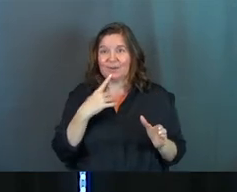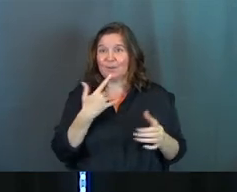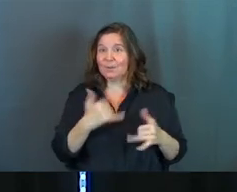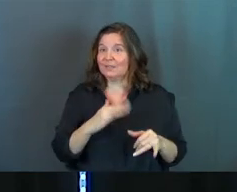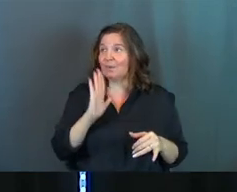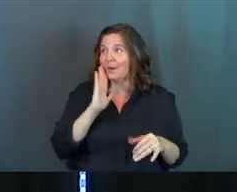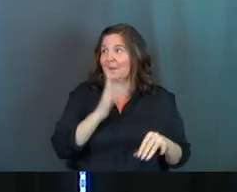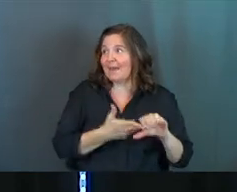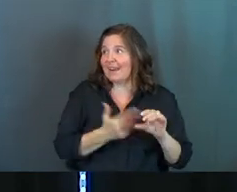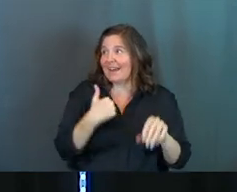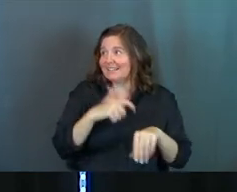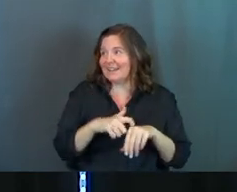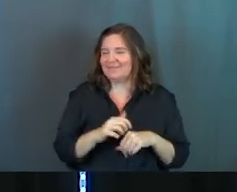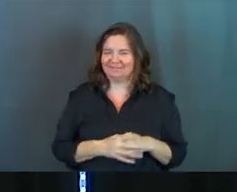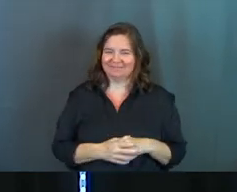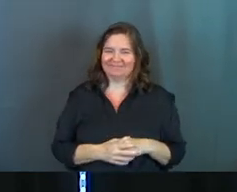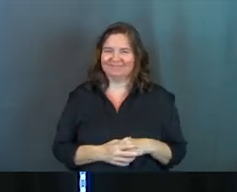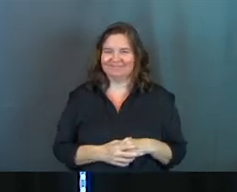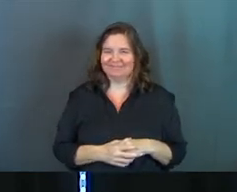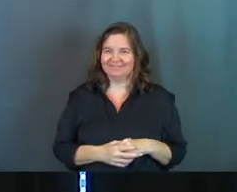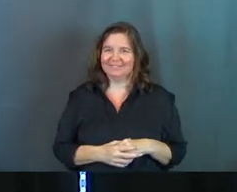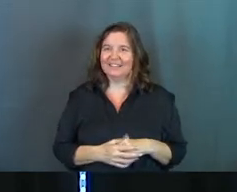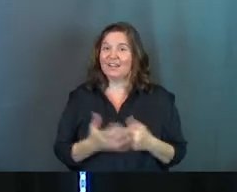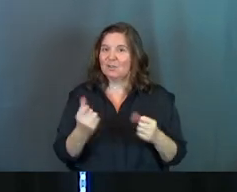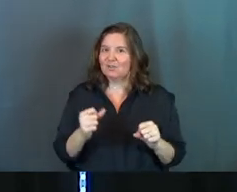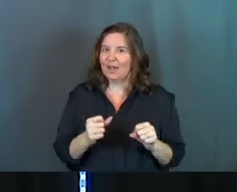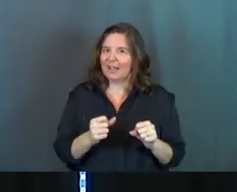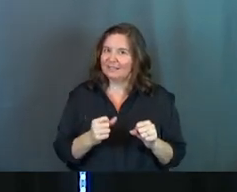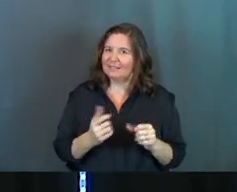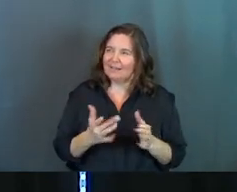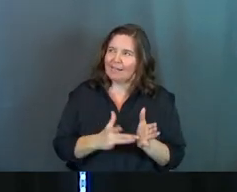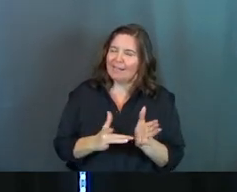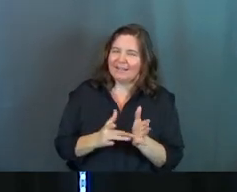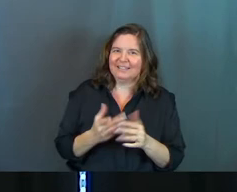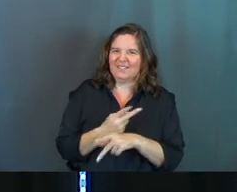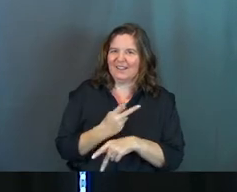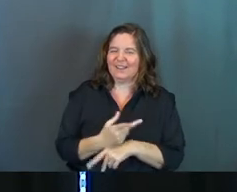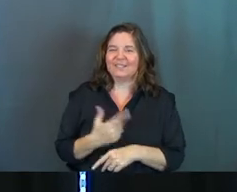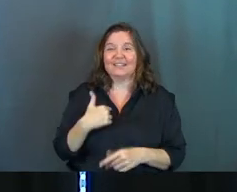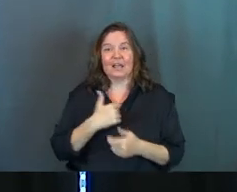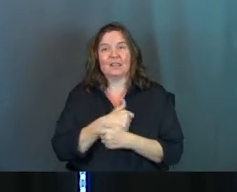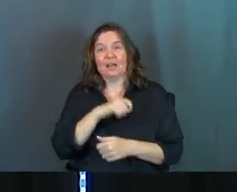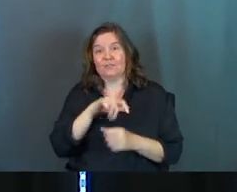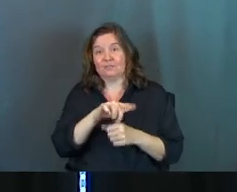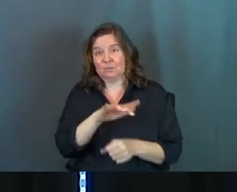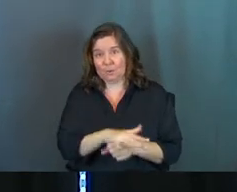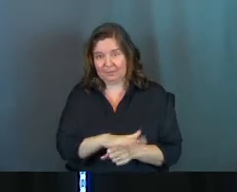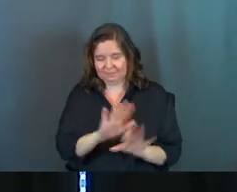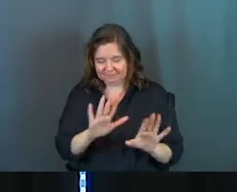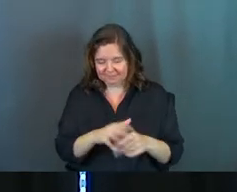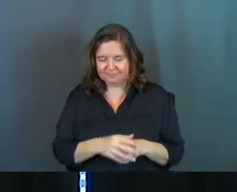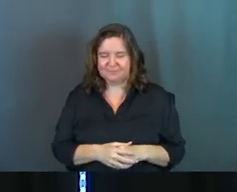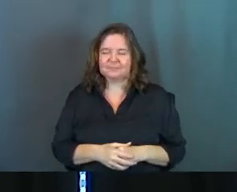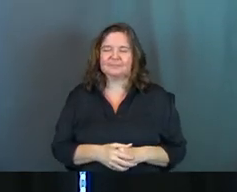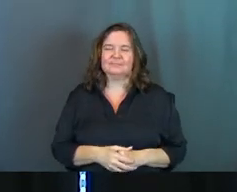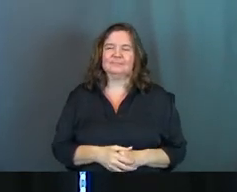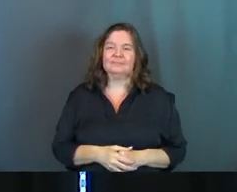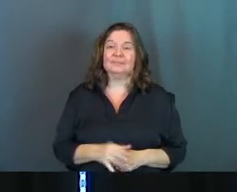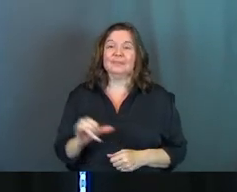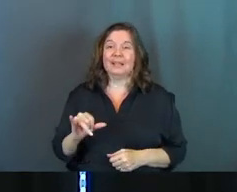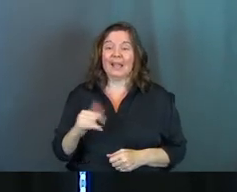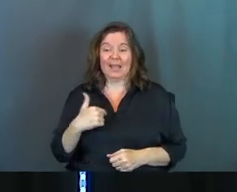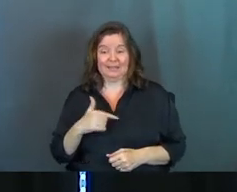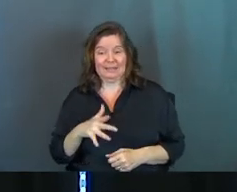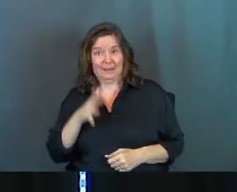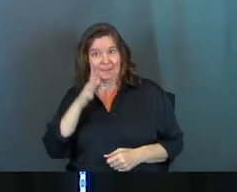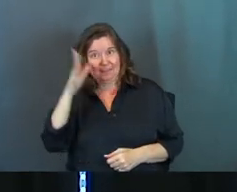We'll still go to bed on time, you know? It's like, they're trying to, they're figuring it out. They love soda so much. As